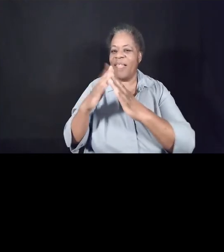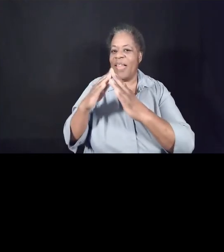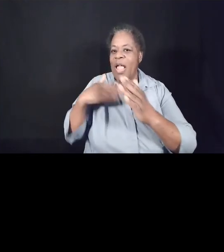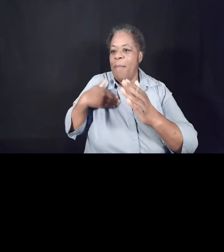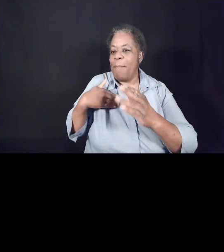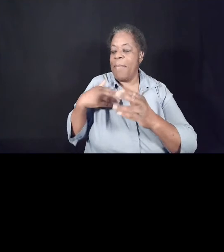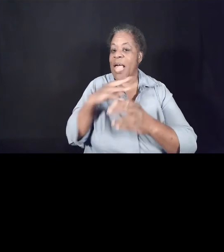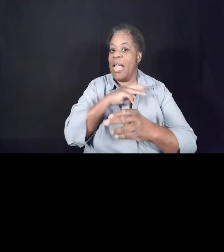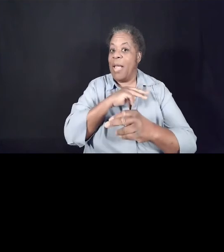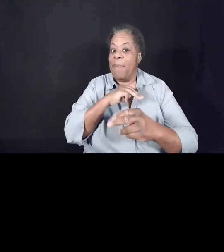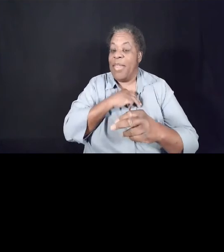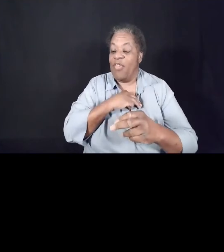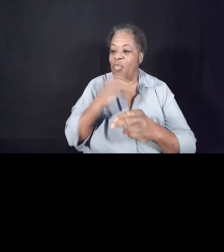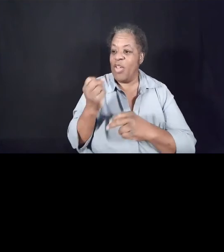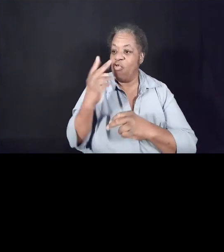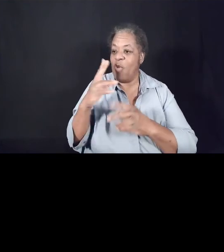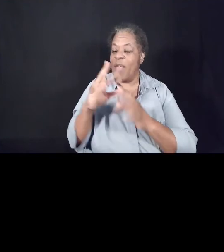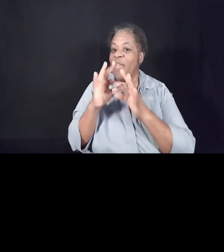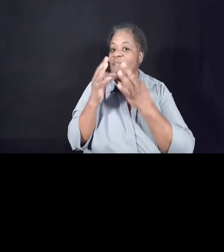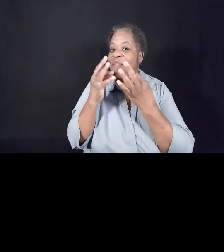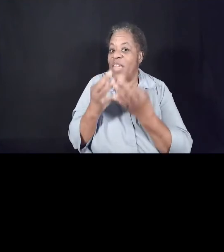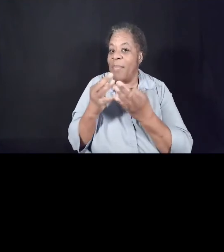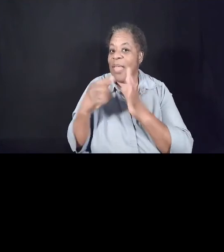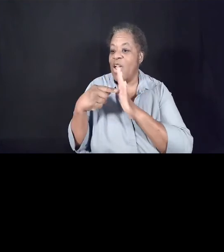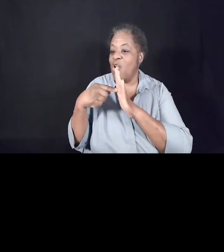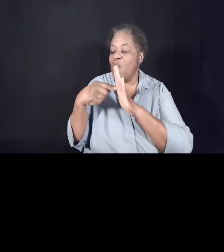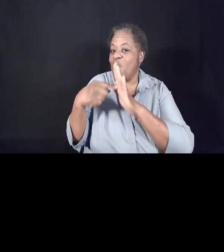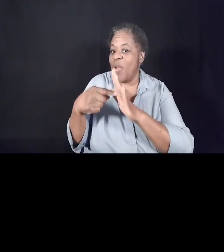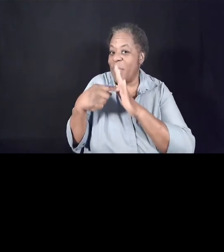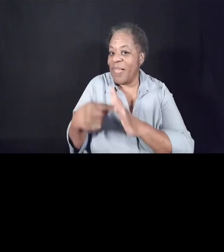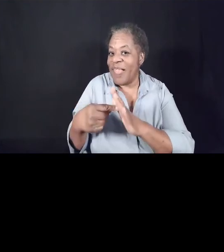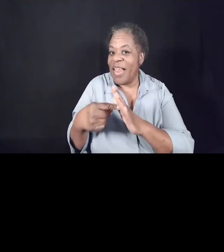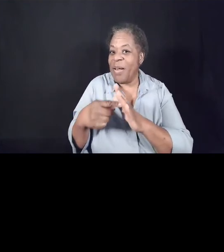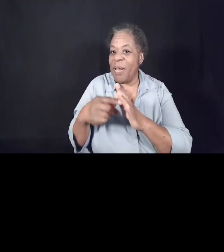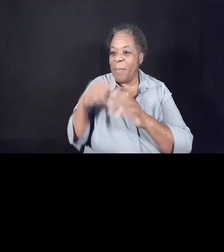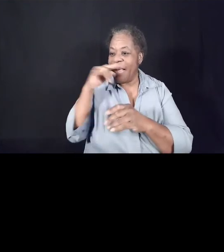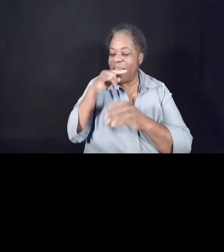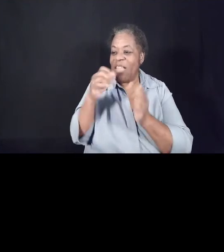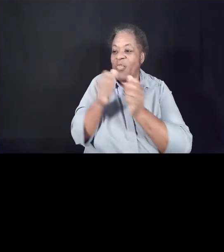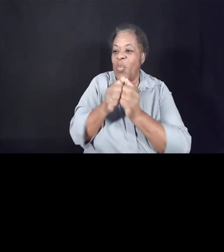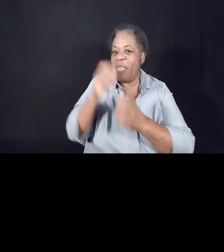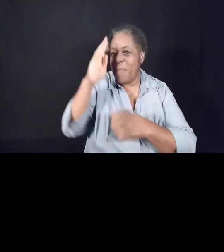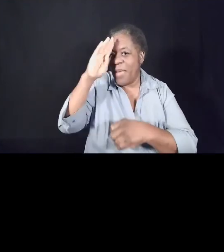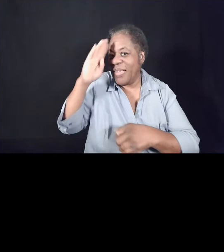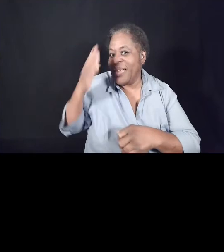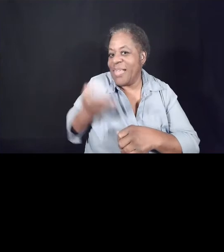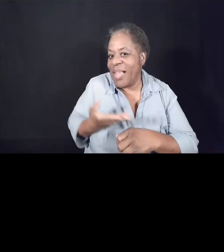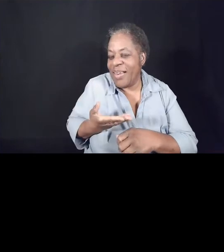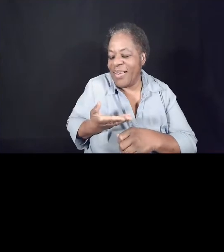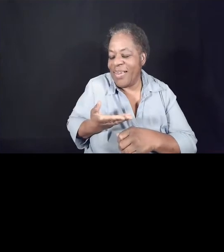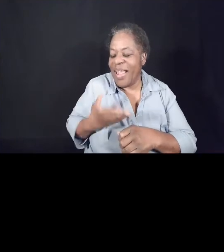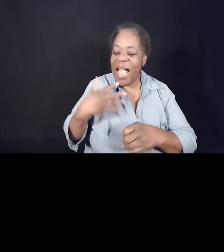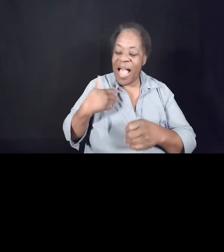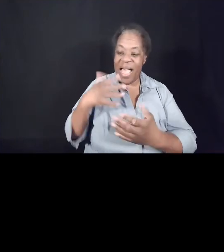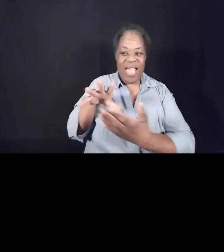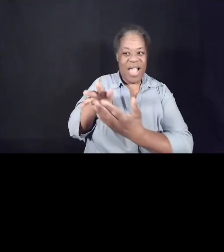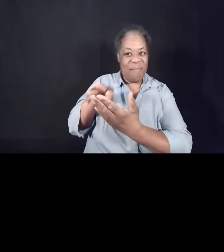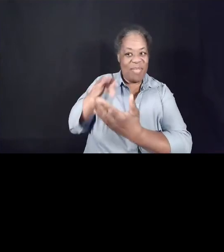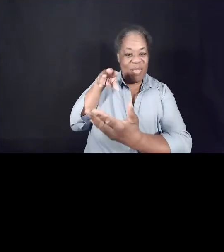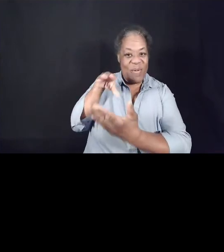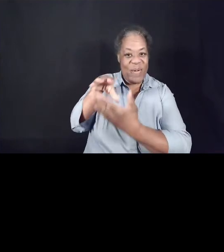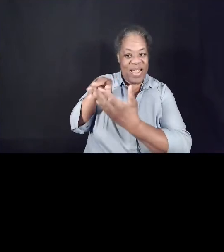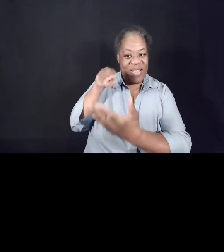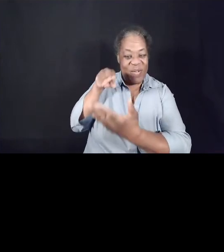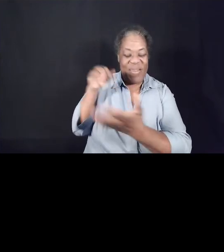families that are represented by knuckleheads that are with my son. And so I am learning again